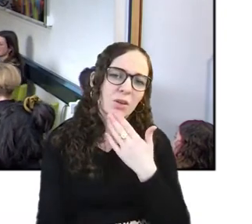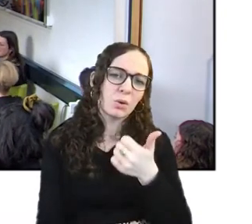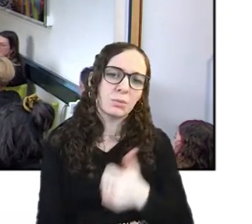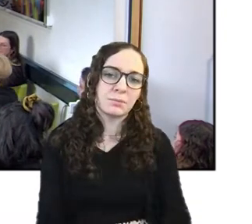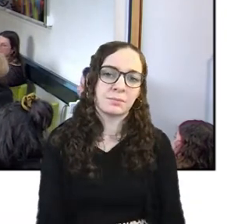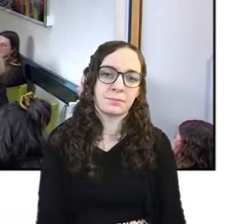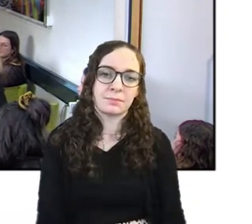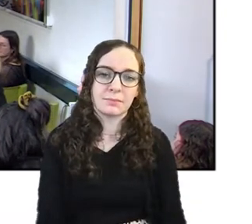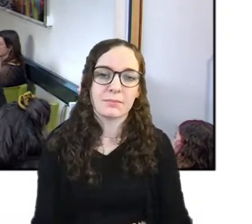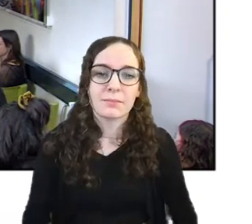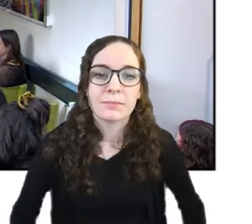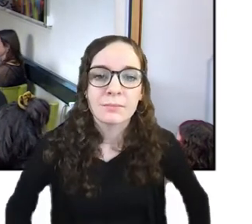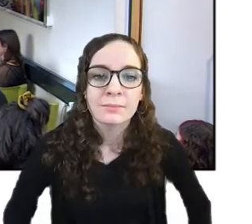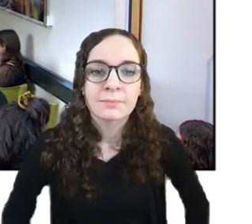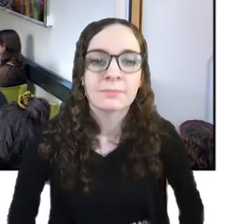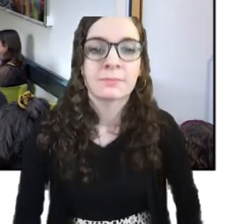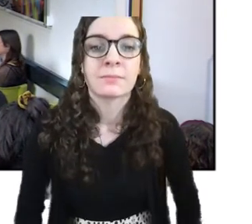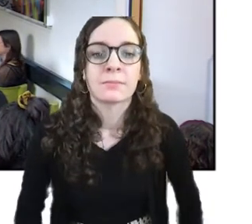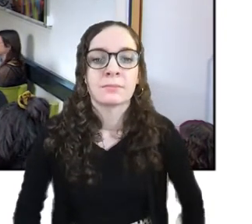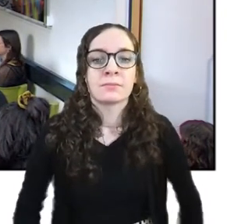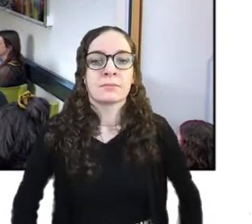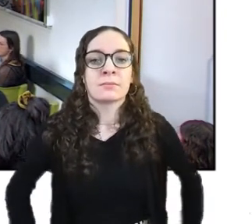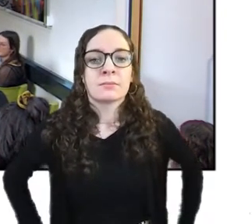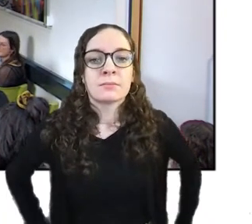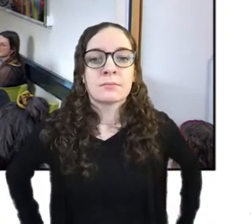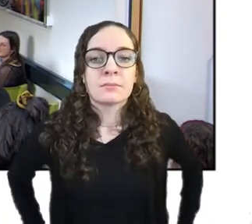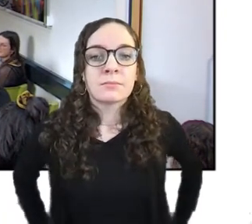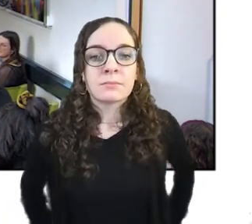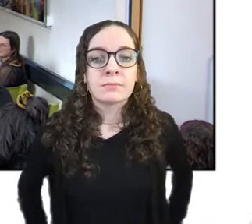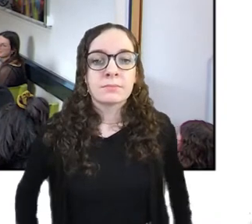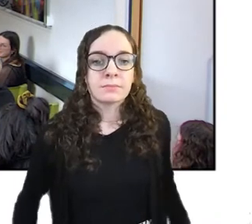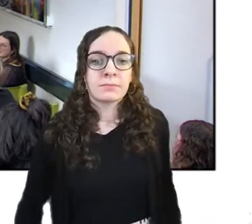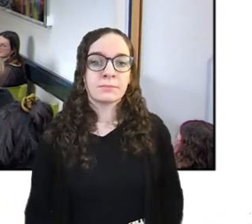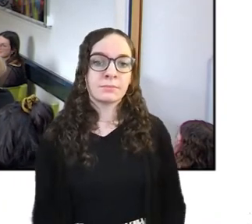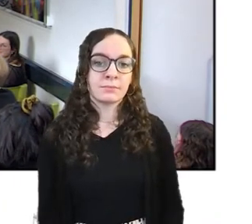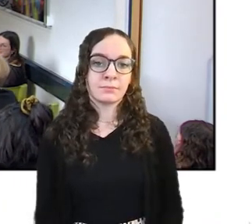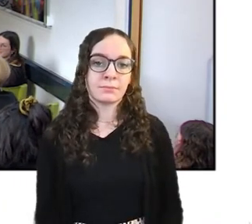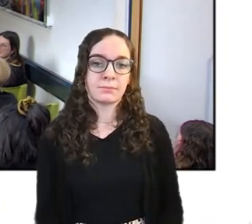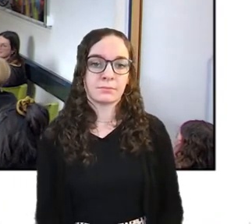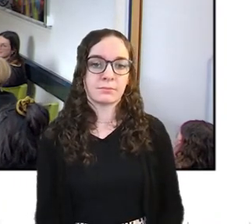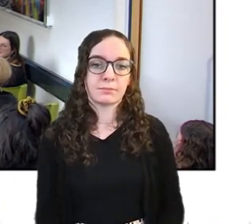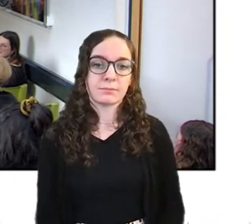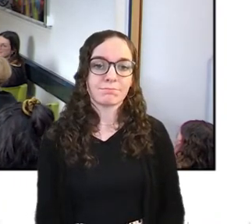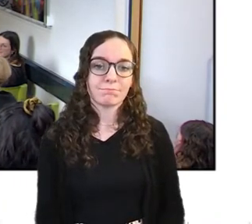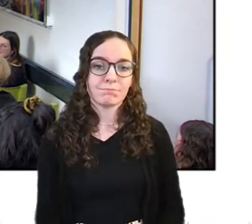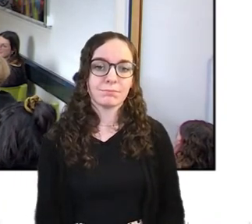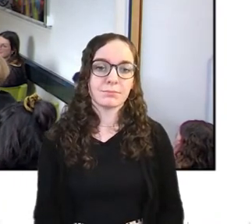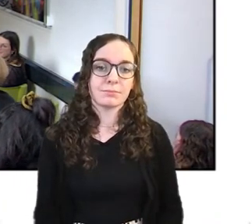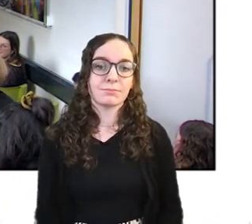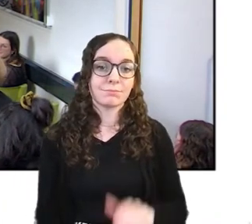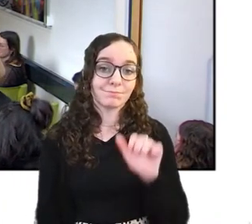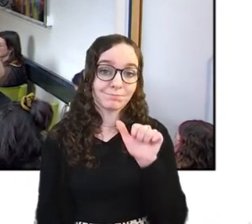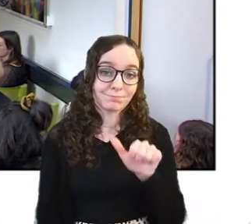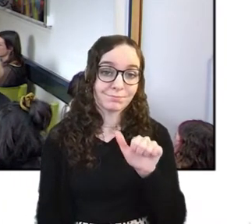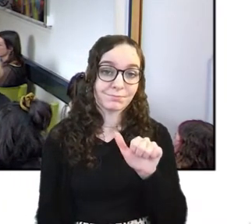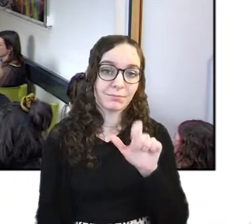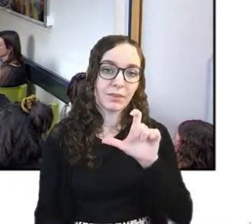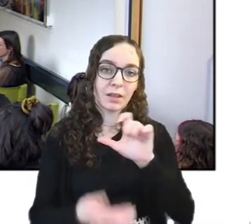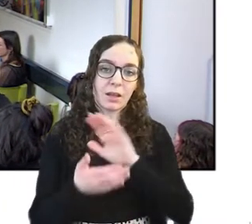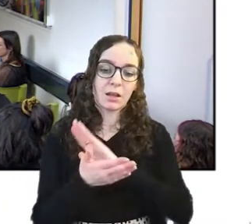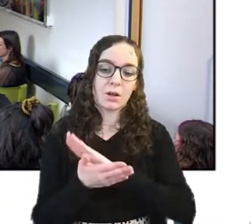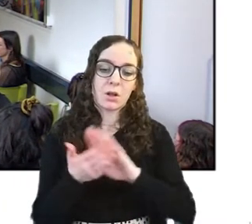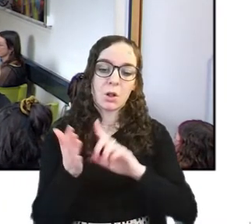yeah chloe i don't know if this is a question but um